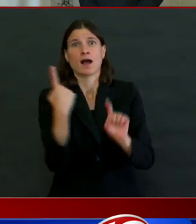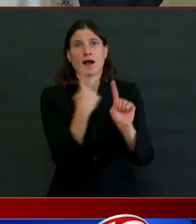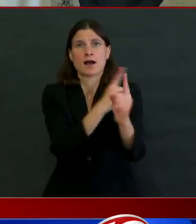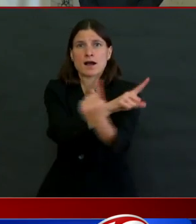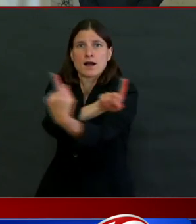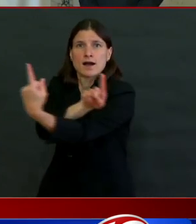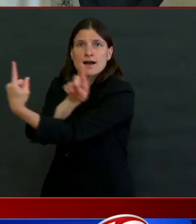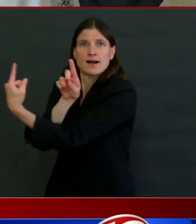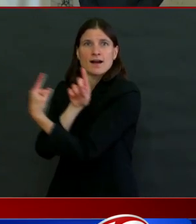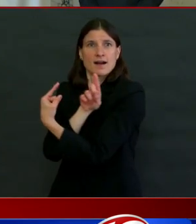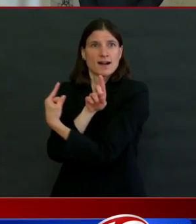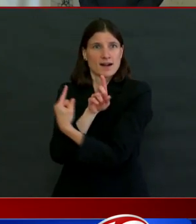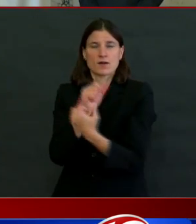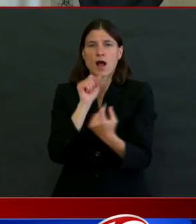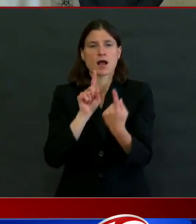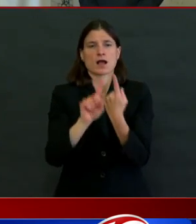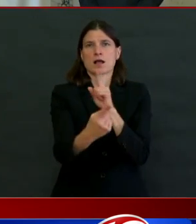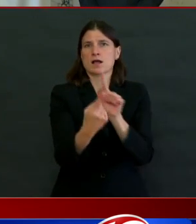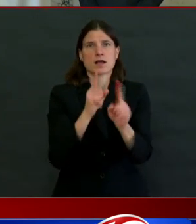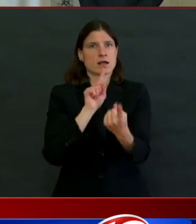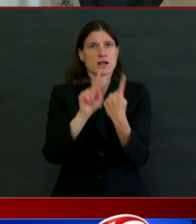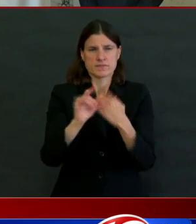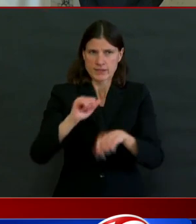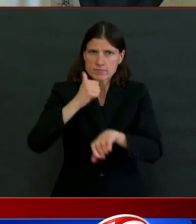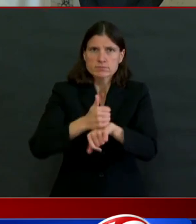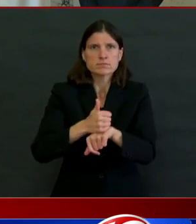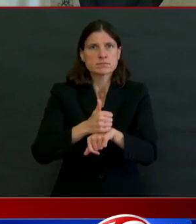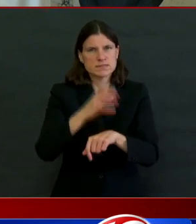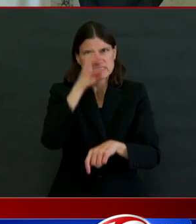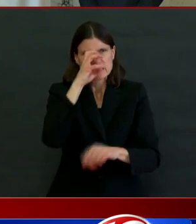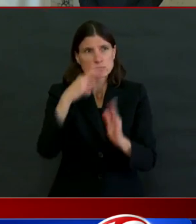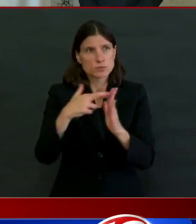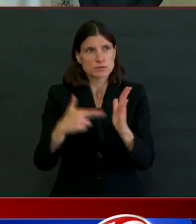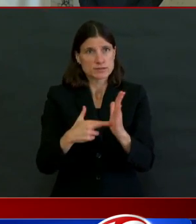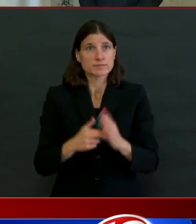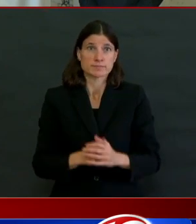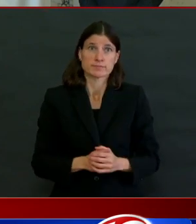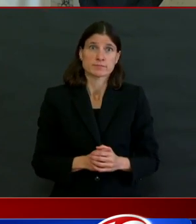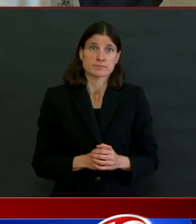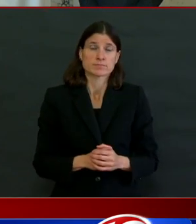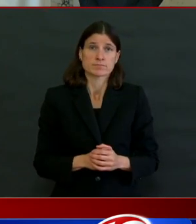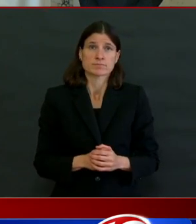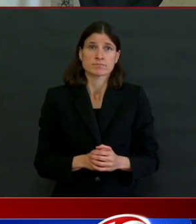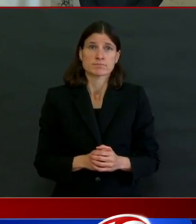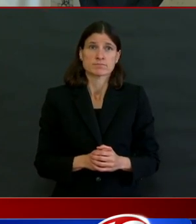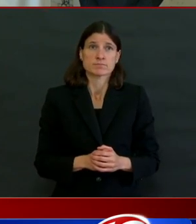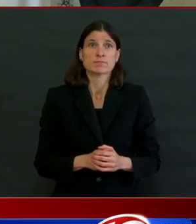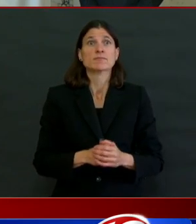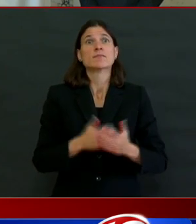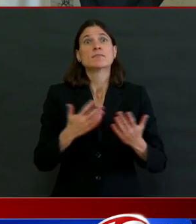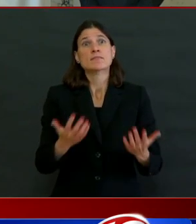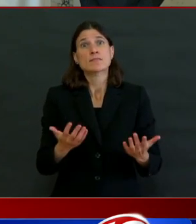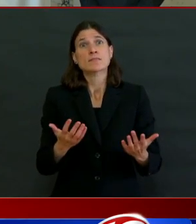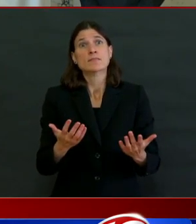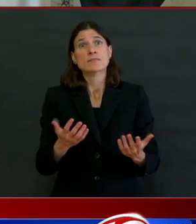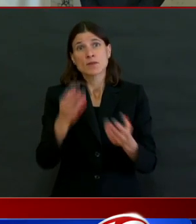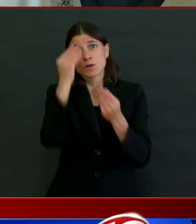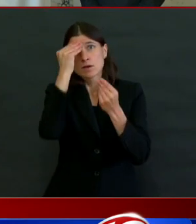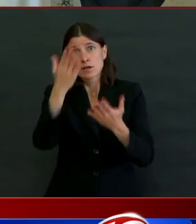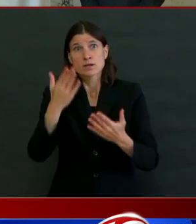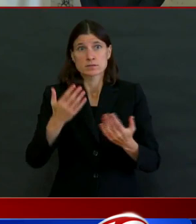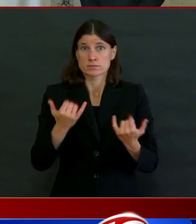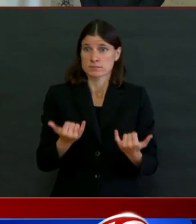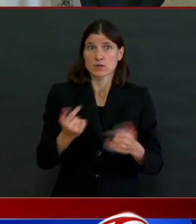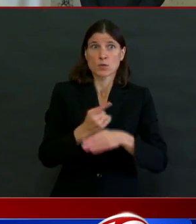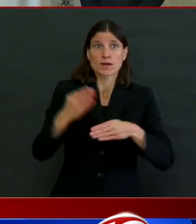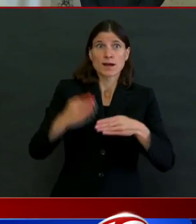to the people of Rhode Island, as we begin our weekend, just if you're in a crowd, you're doing something